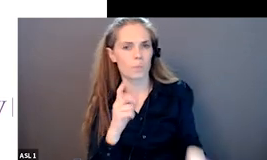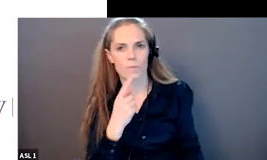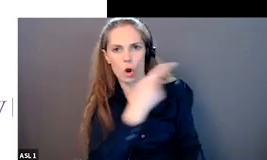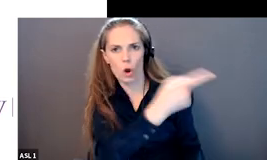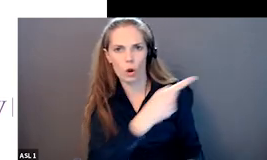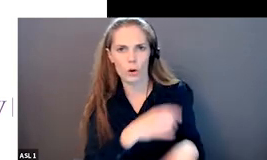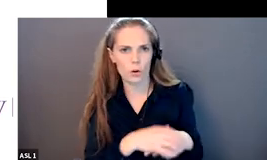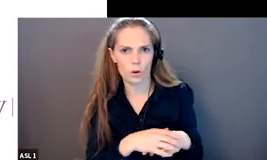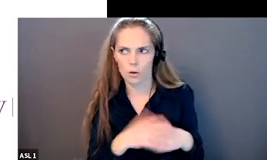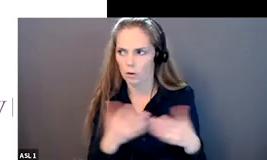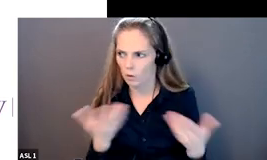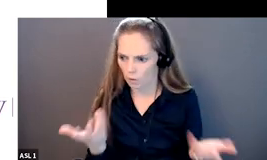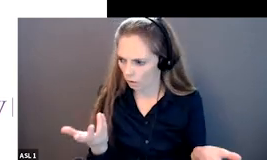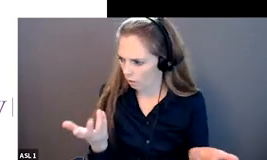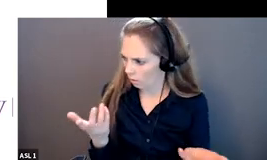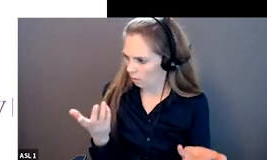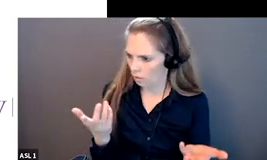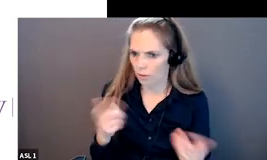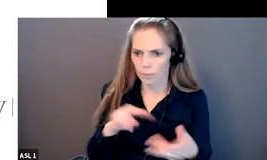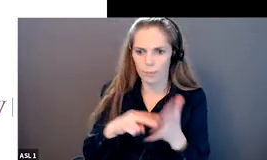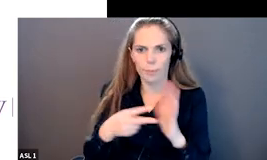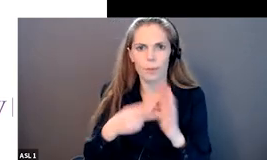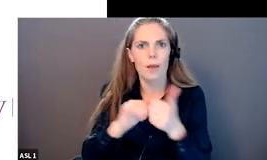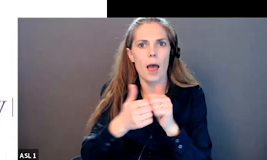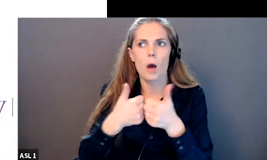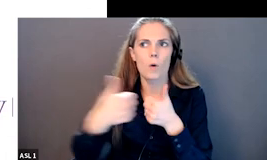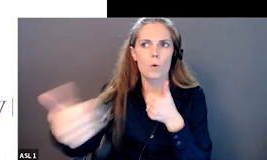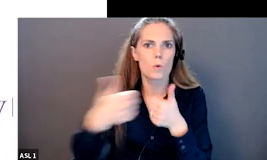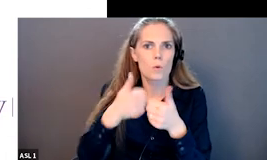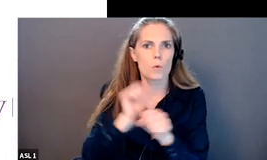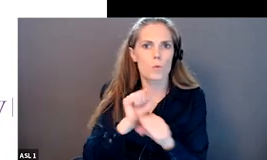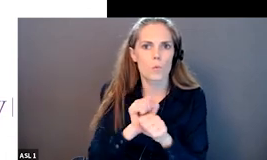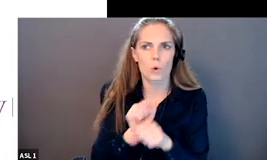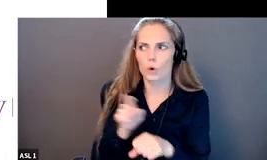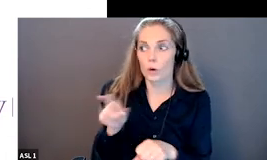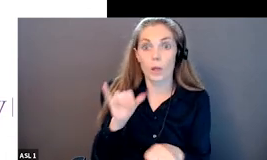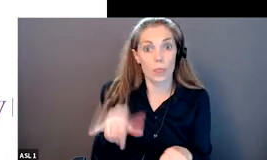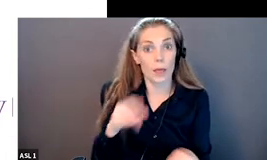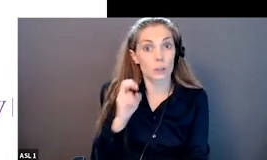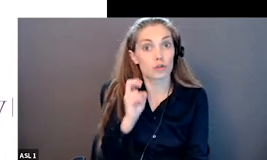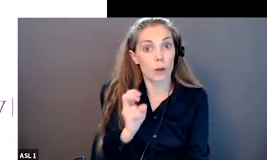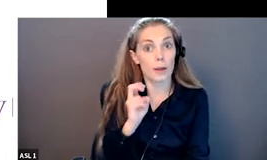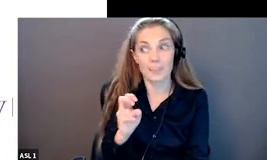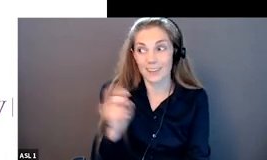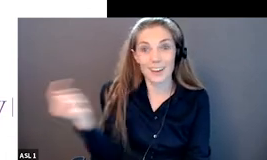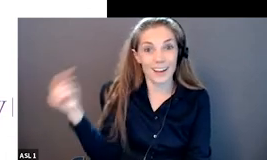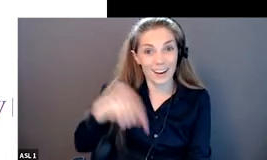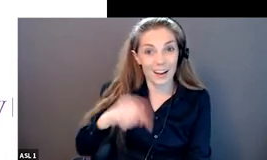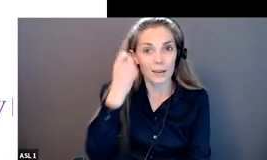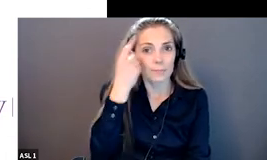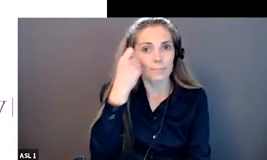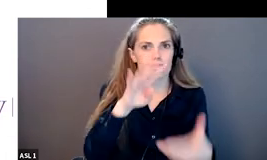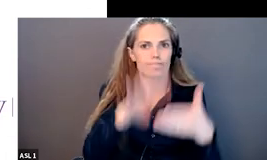and lack of access to transit through unreliable pickup times they were frequently late and that affected their ability to maintain their employment